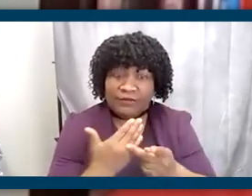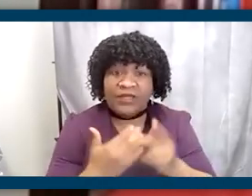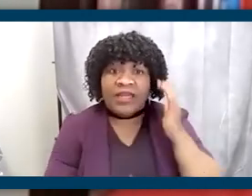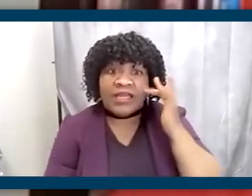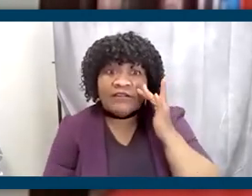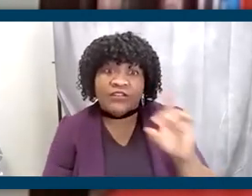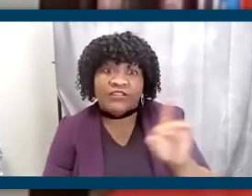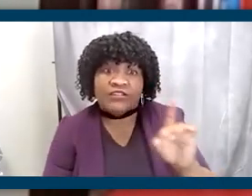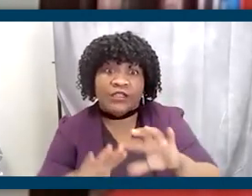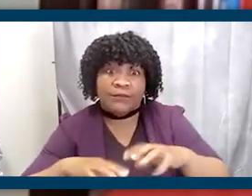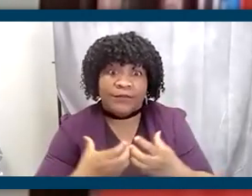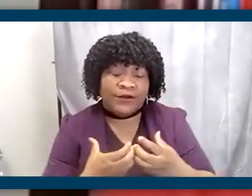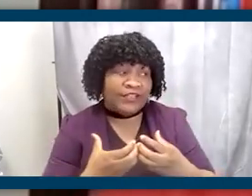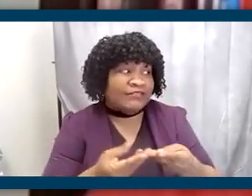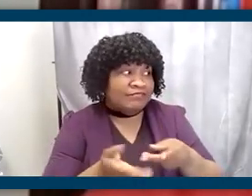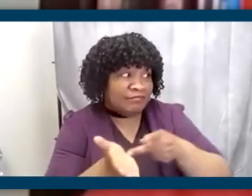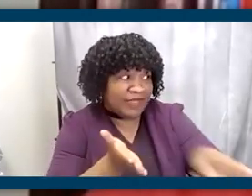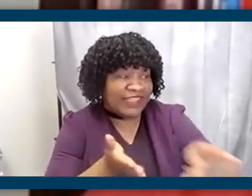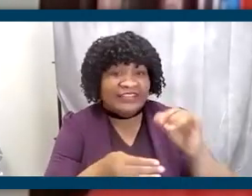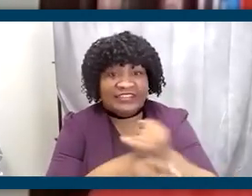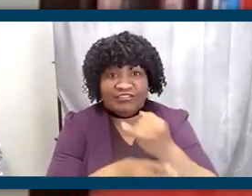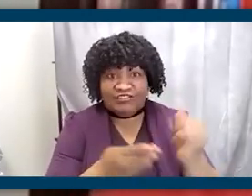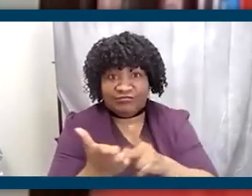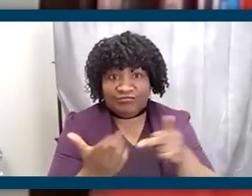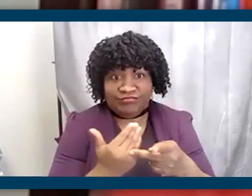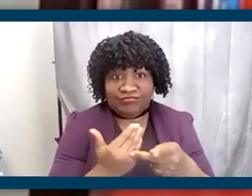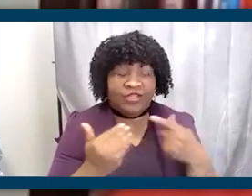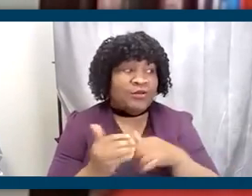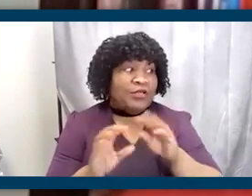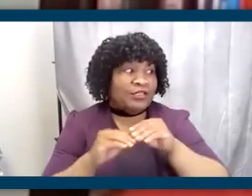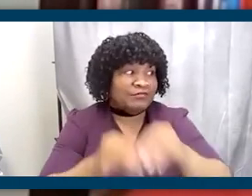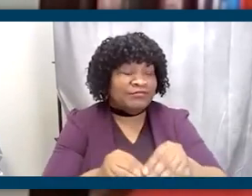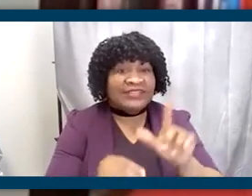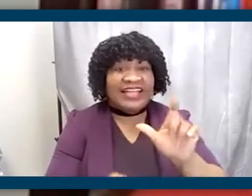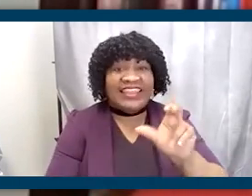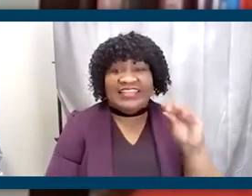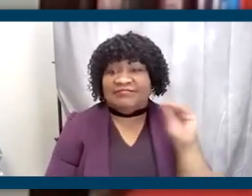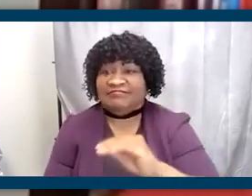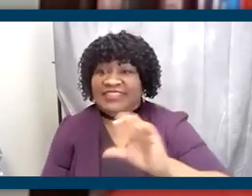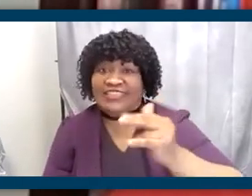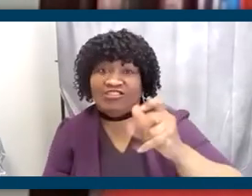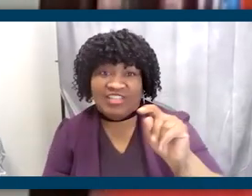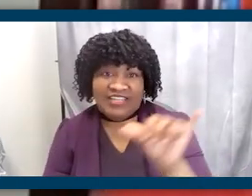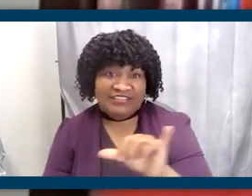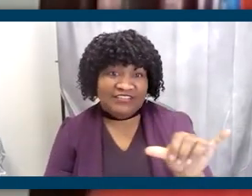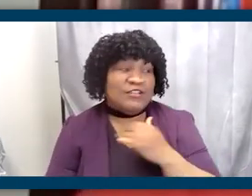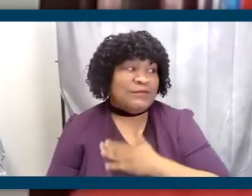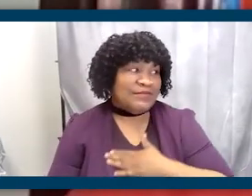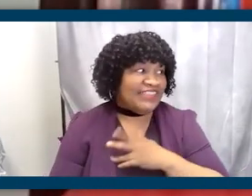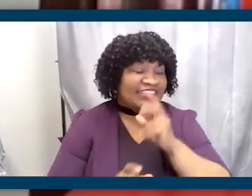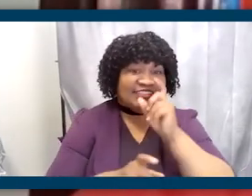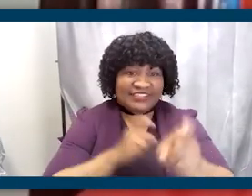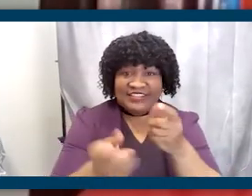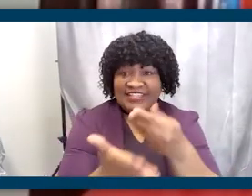Democratic Party paid internship program. We are putting a link of that in the chat as well. Please donate